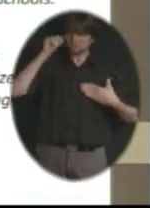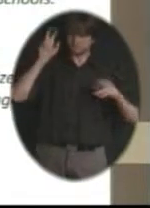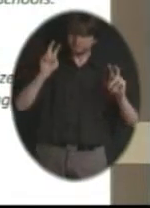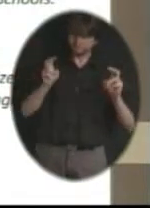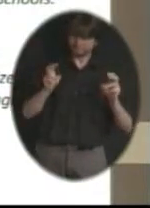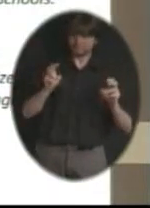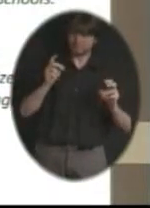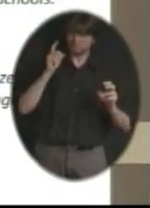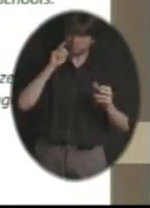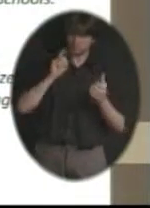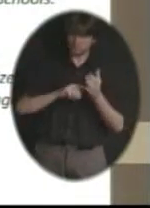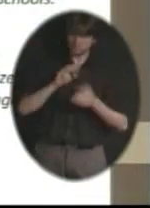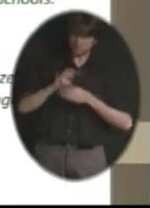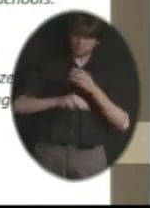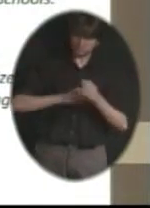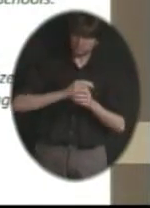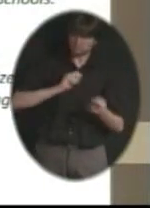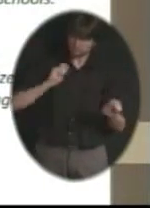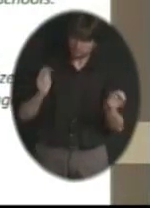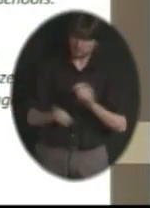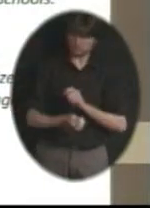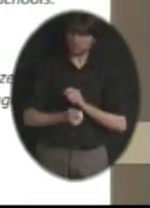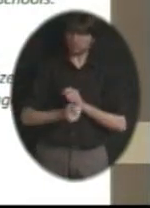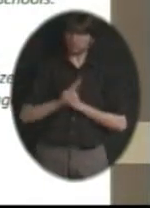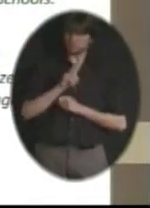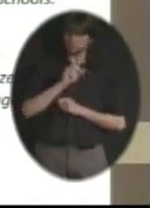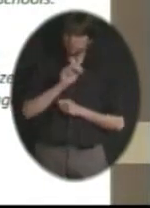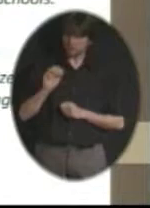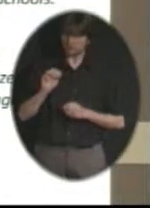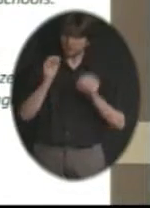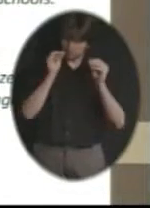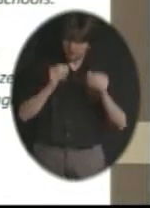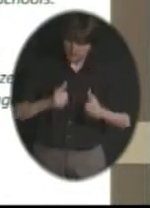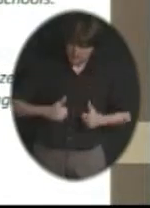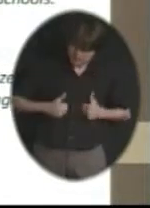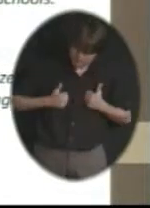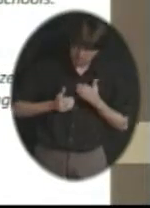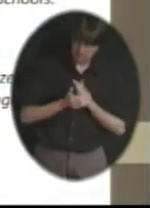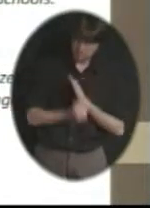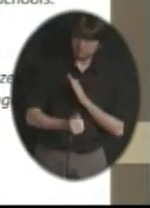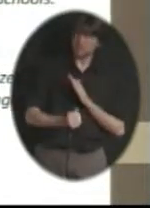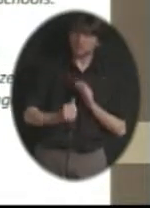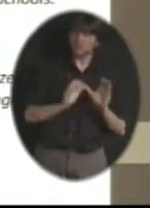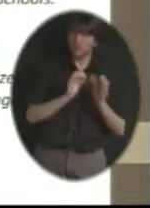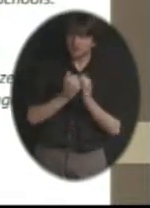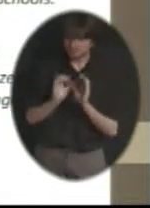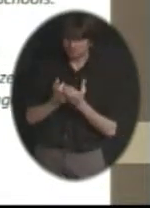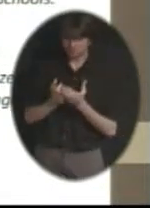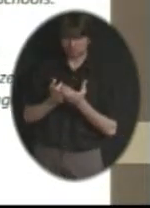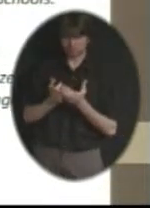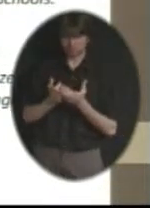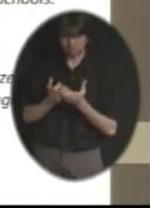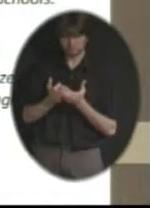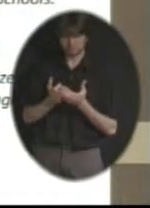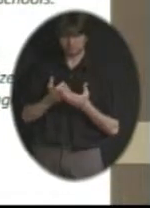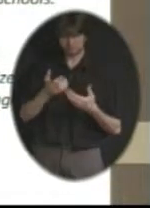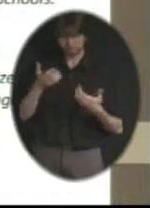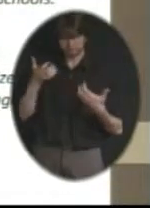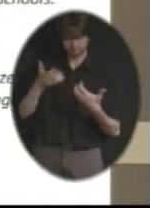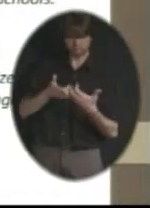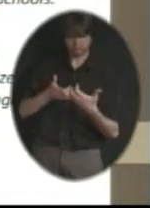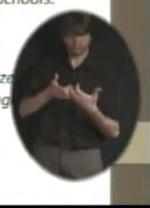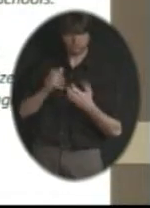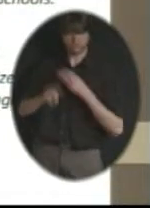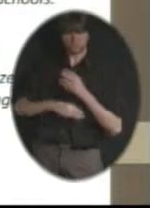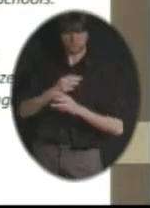2000. Teach life skills, have classes be relevant, and talk about and speak